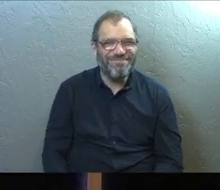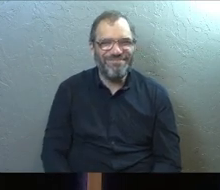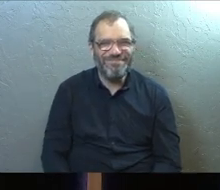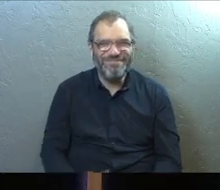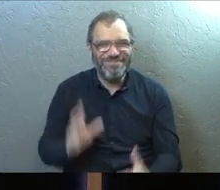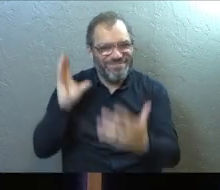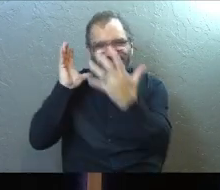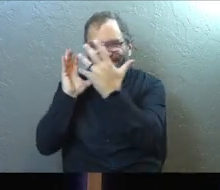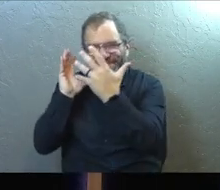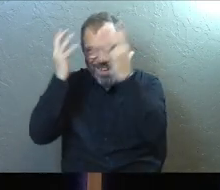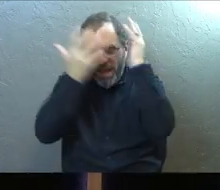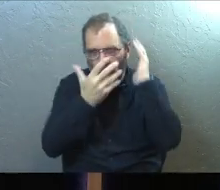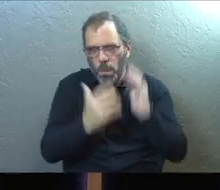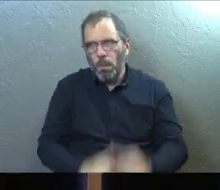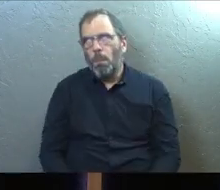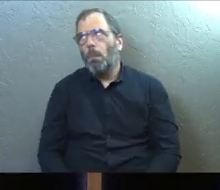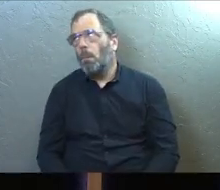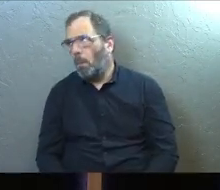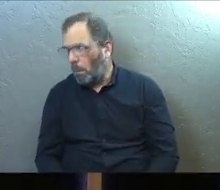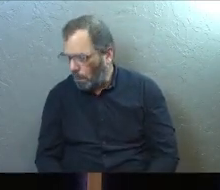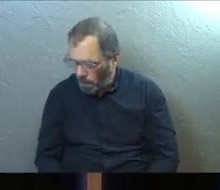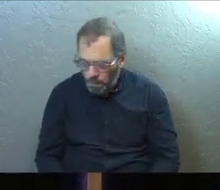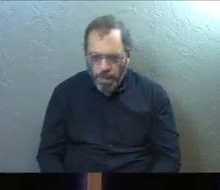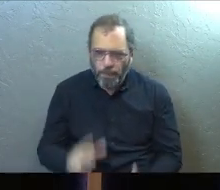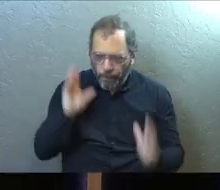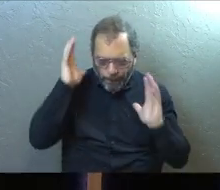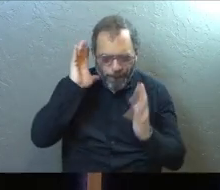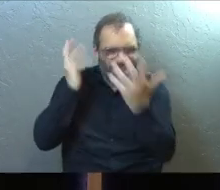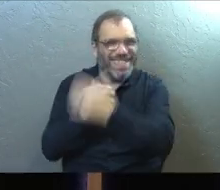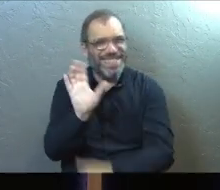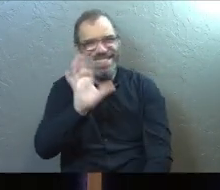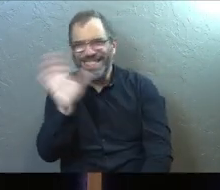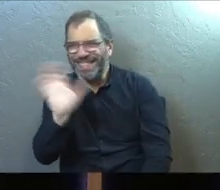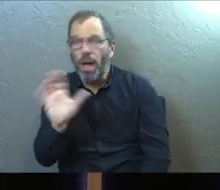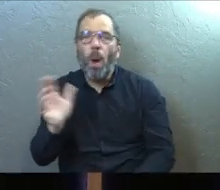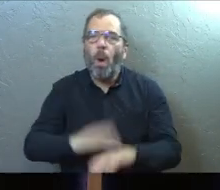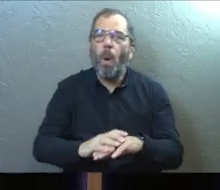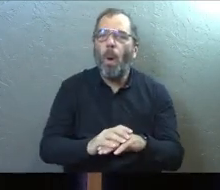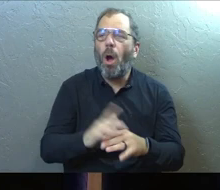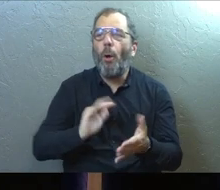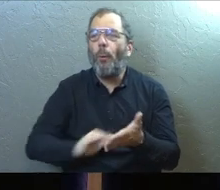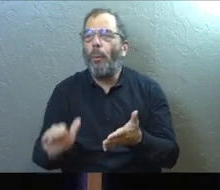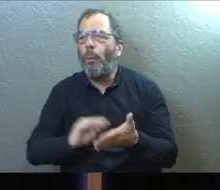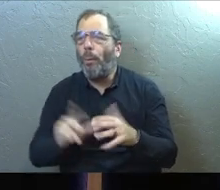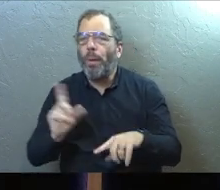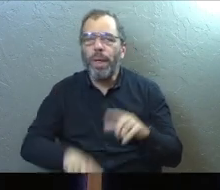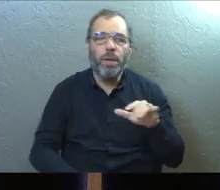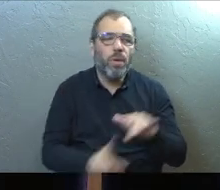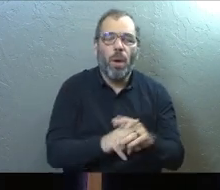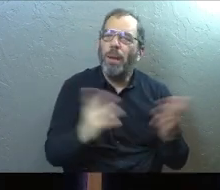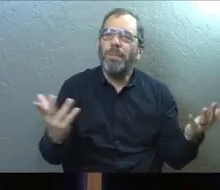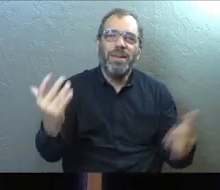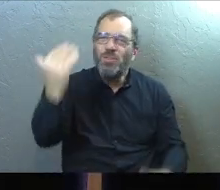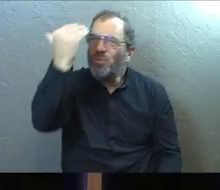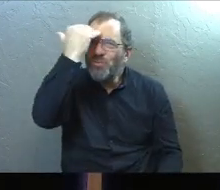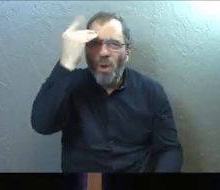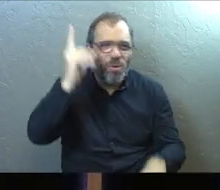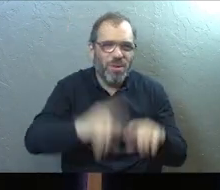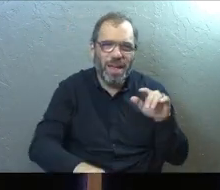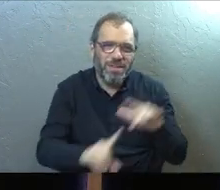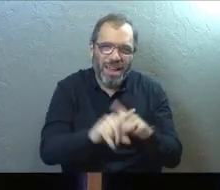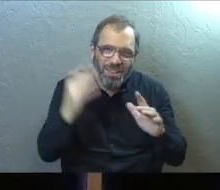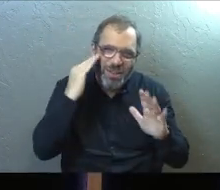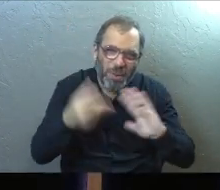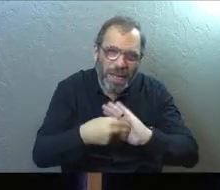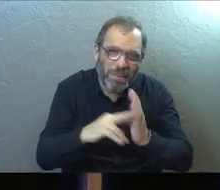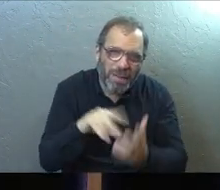when this person can't show up to this thing, sometimes we make up another medical excuse for why they couldn't come, but we all know why they couldn't come. Do